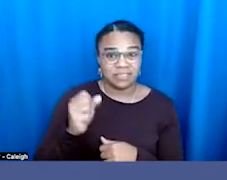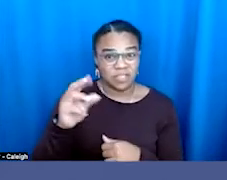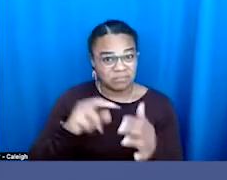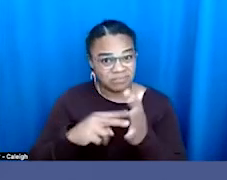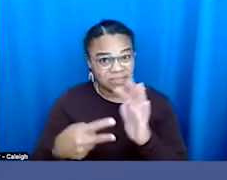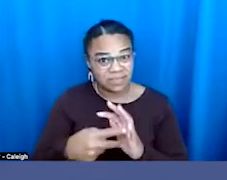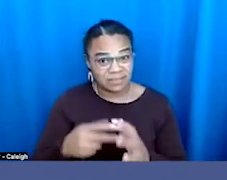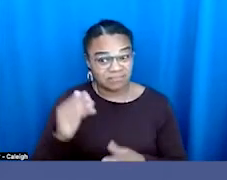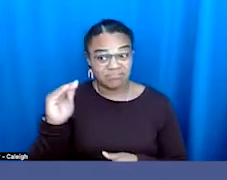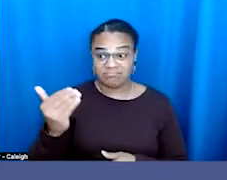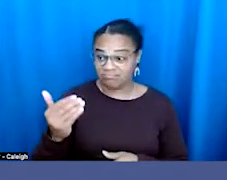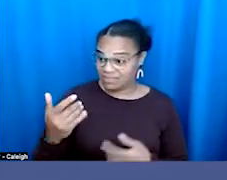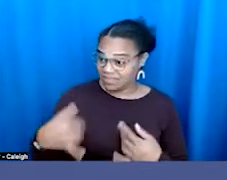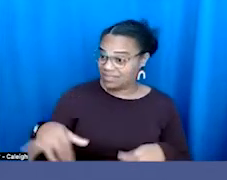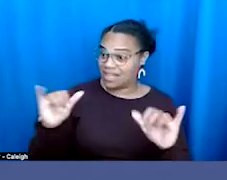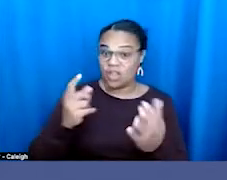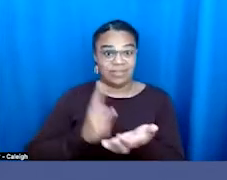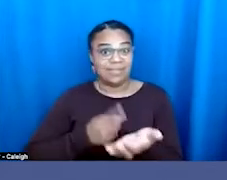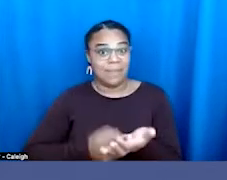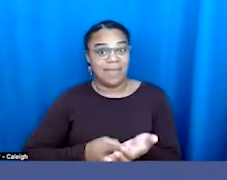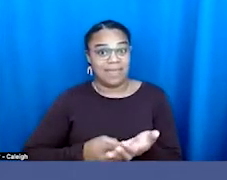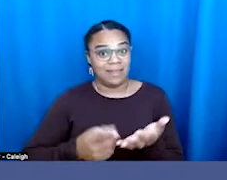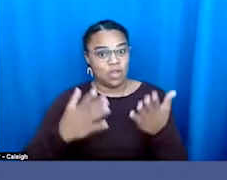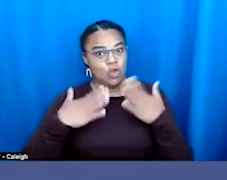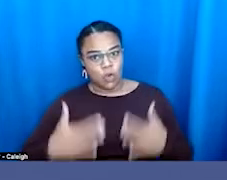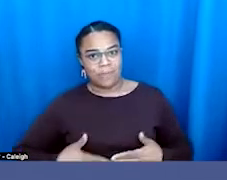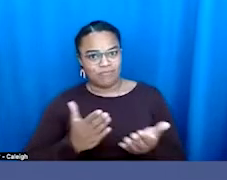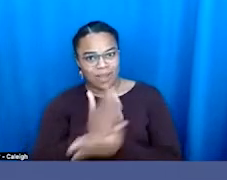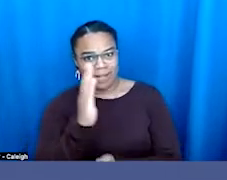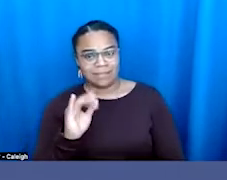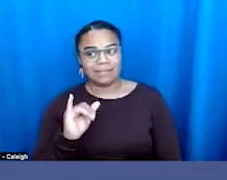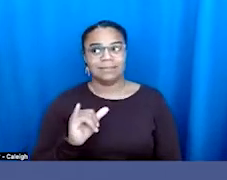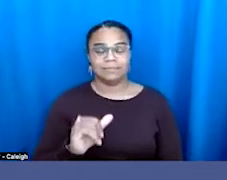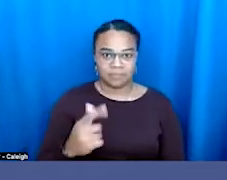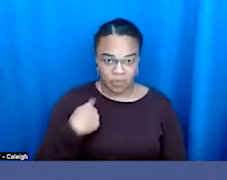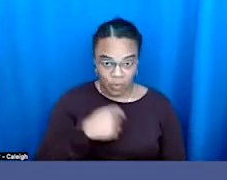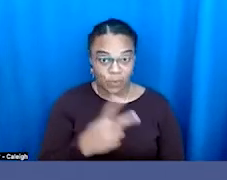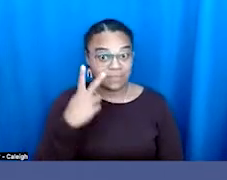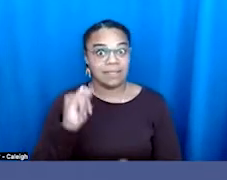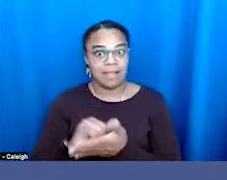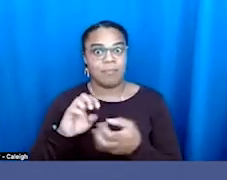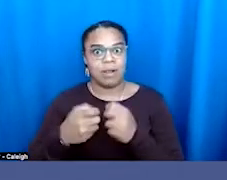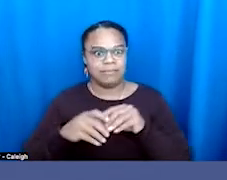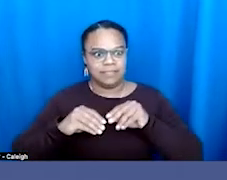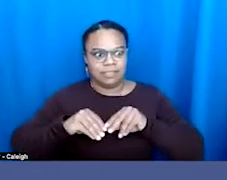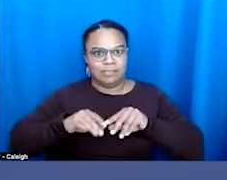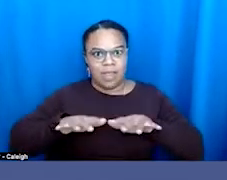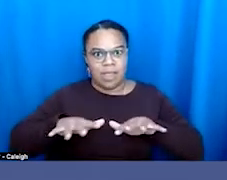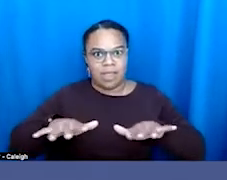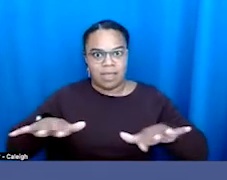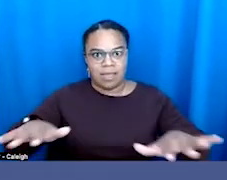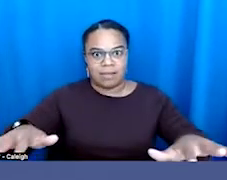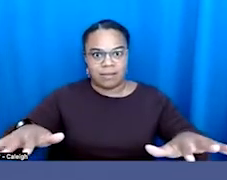debate like that. So we're seeing this spread like wildfire. And it's not a coincidence